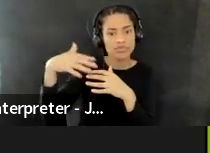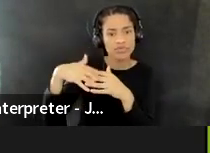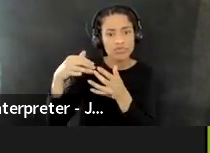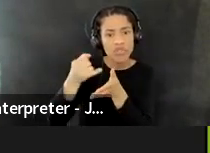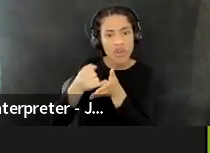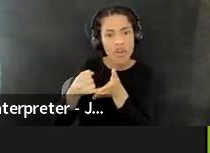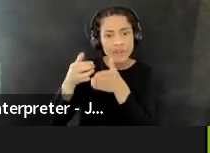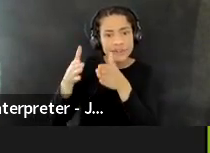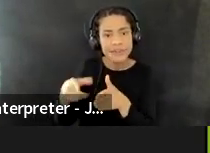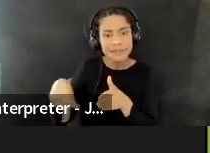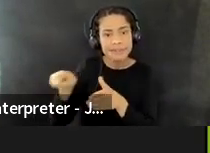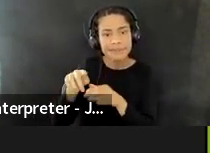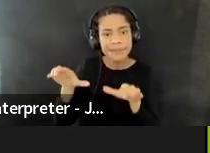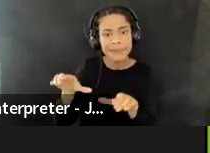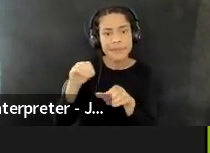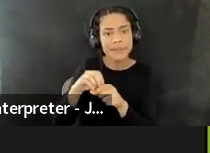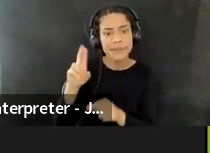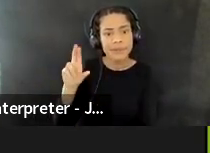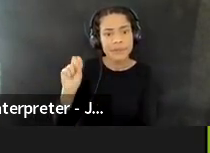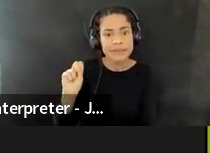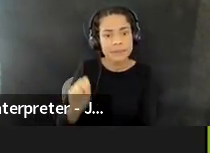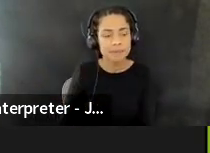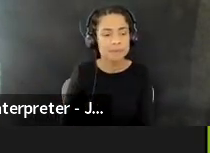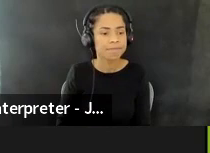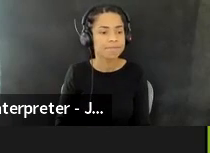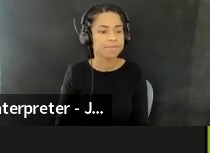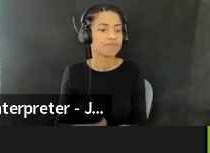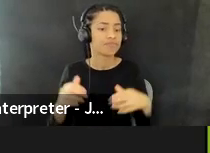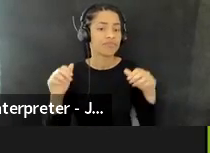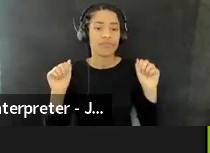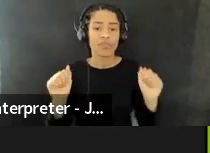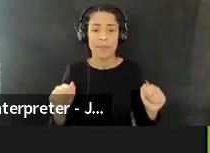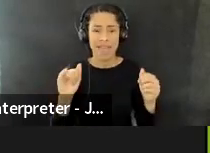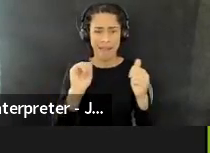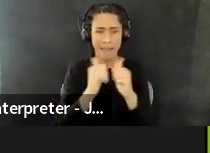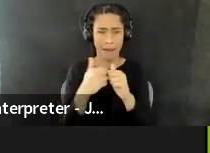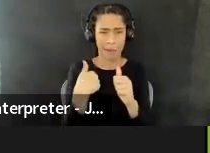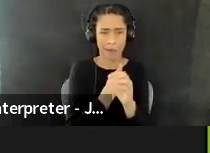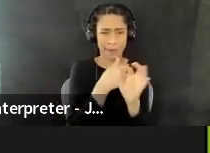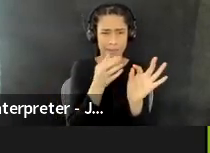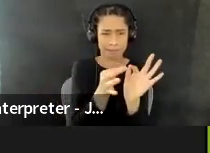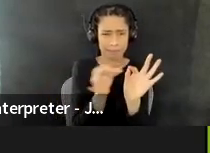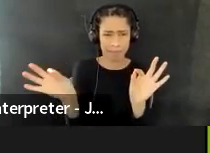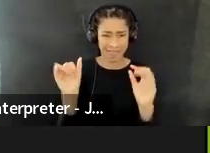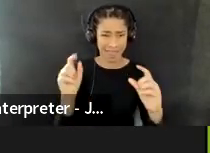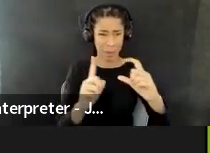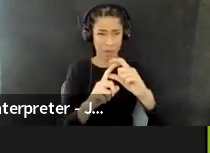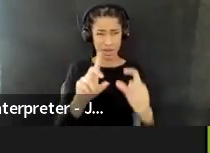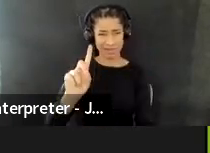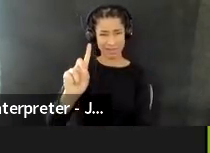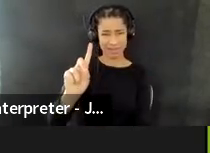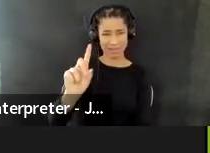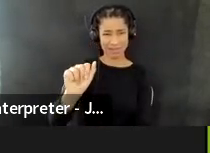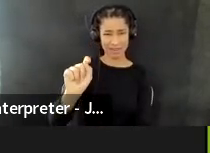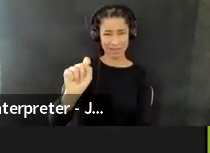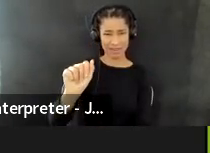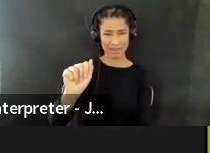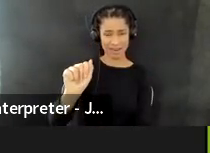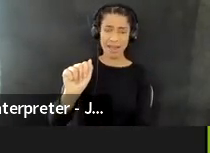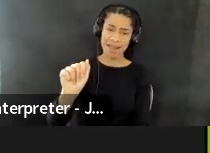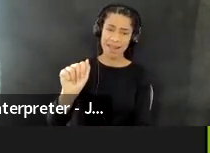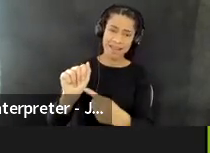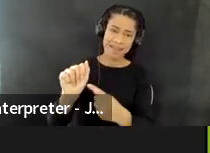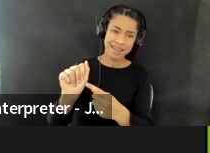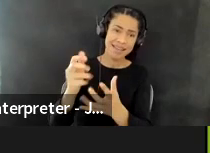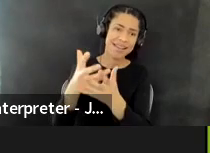States. Of course, the, even the word, the question of data, um, brings up a lot of, uh, frankly, a lot of violence, a lot of